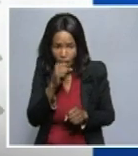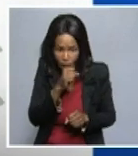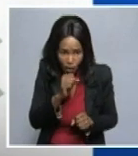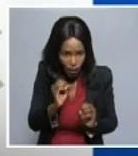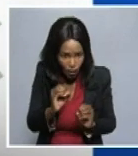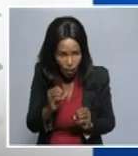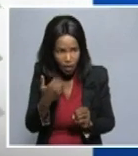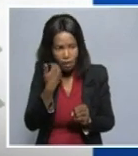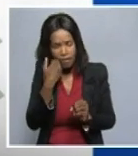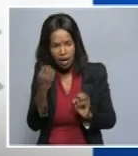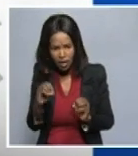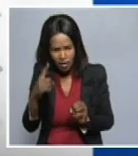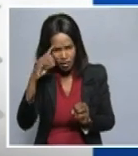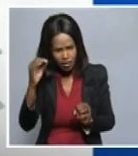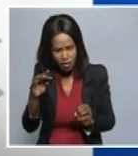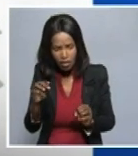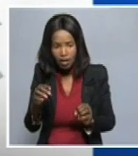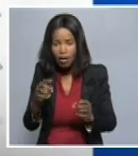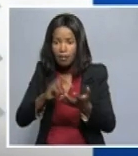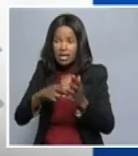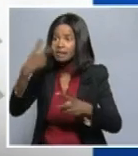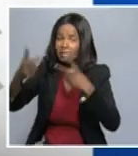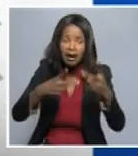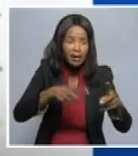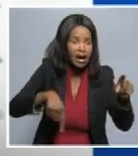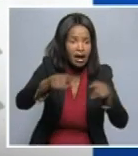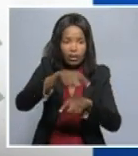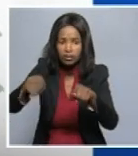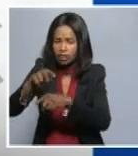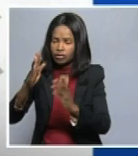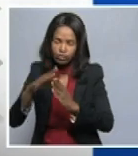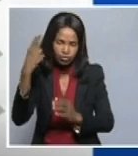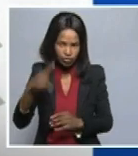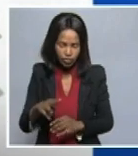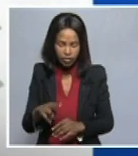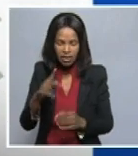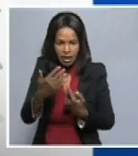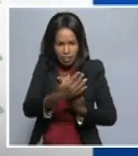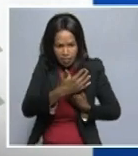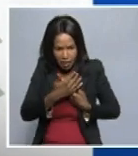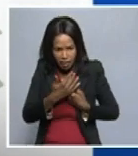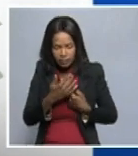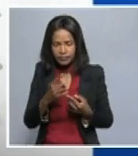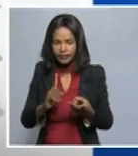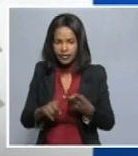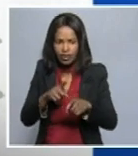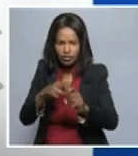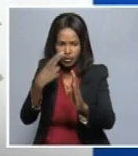doesn't mean you should go out. You should self-isolate, follow all the procedures and all the protocols